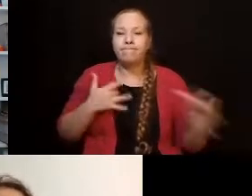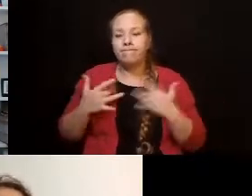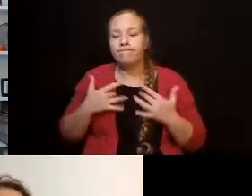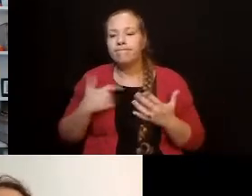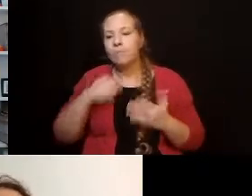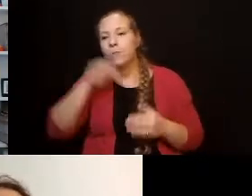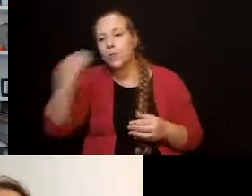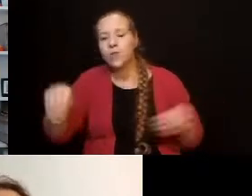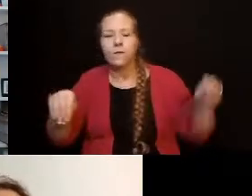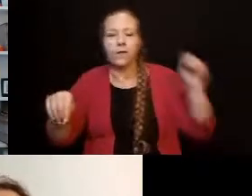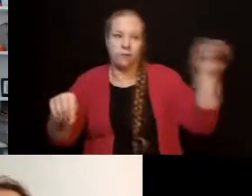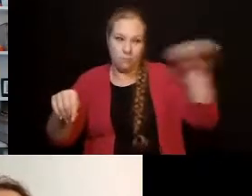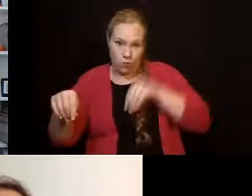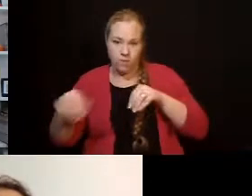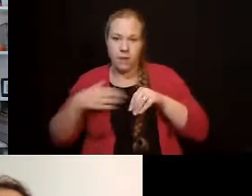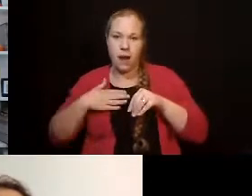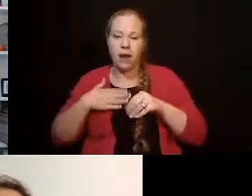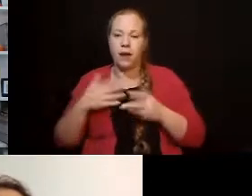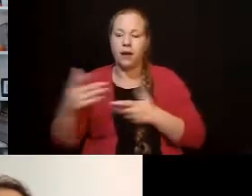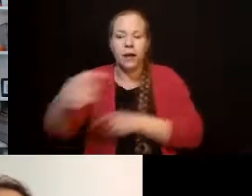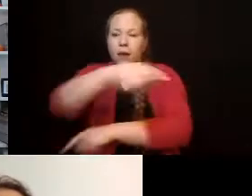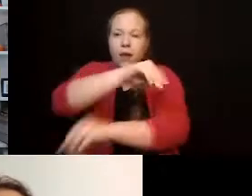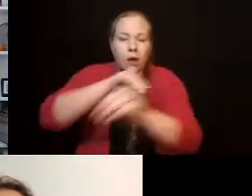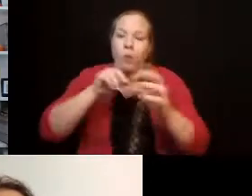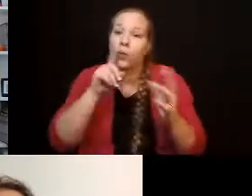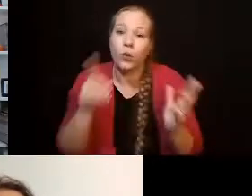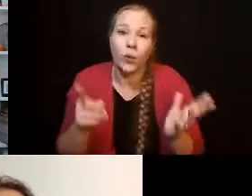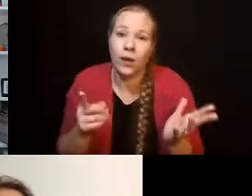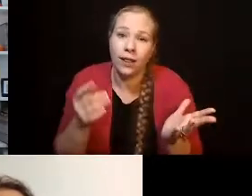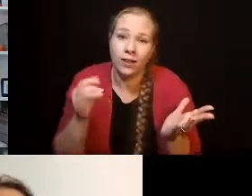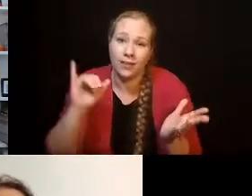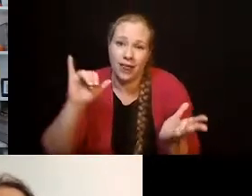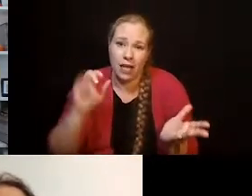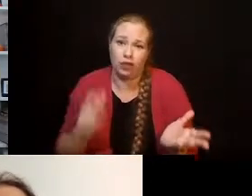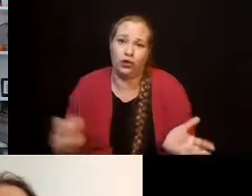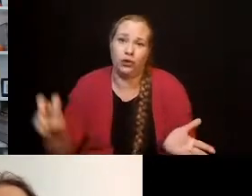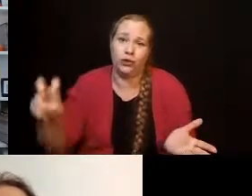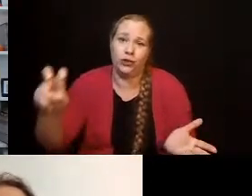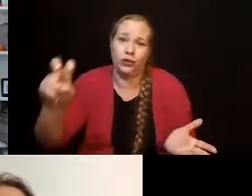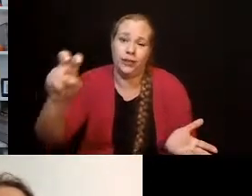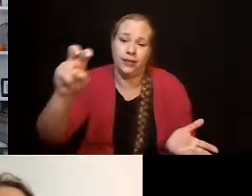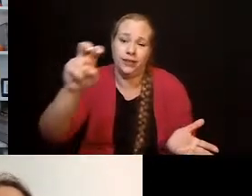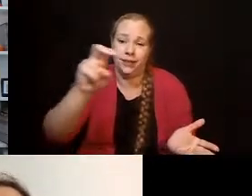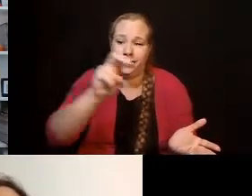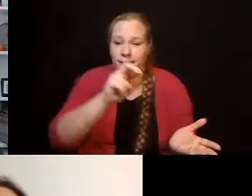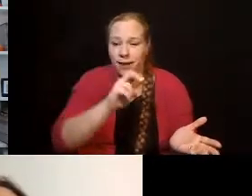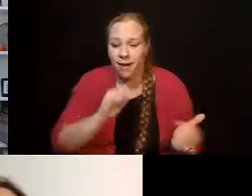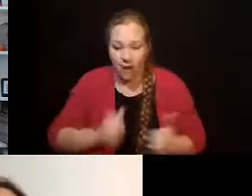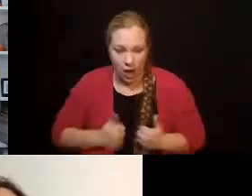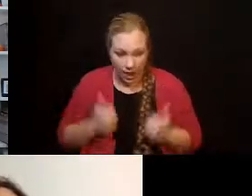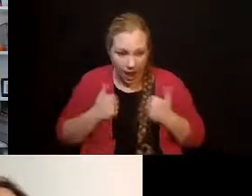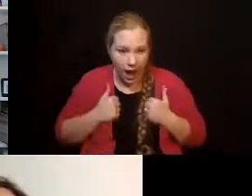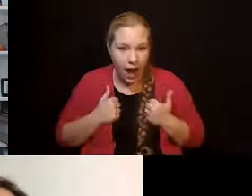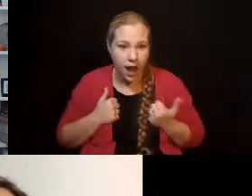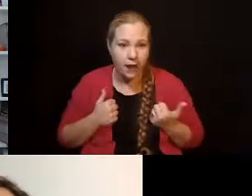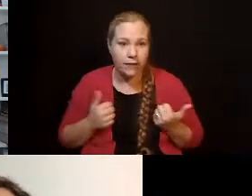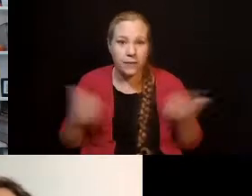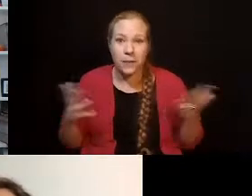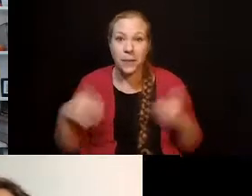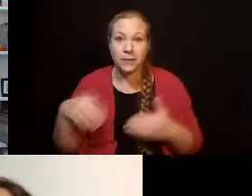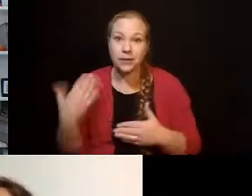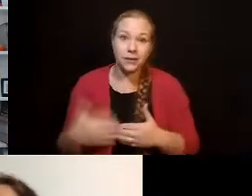that. It's a journey. And you keep trying to figure out, okay, what's next, right? So